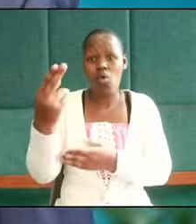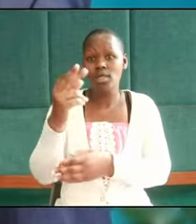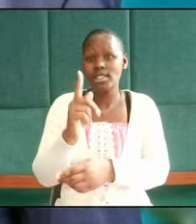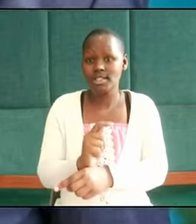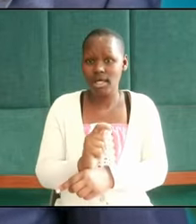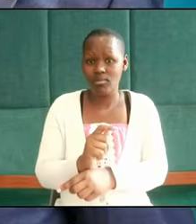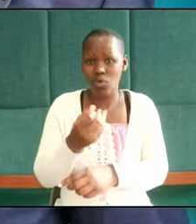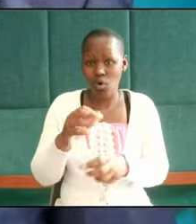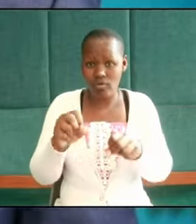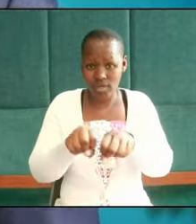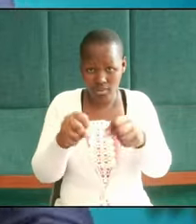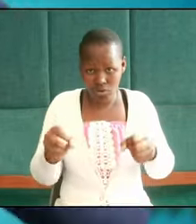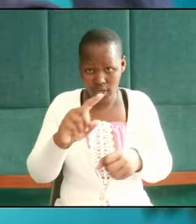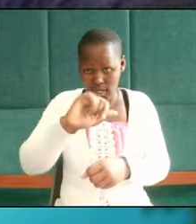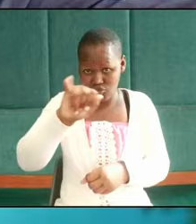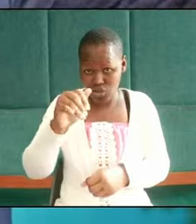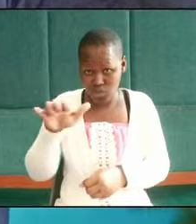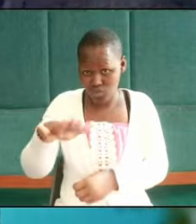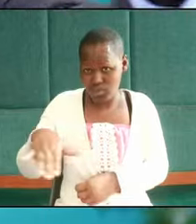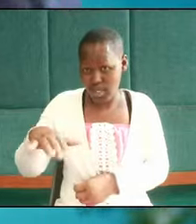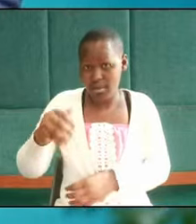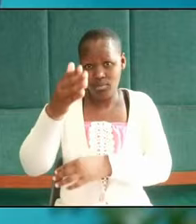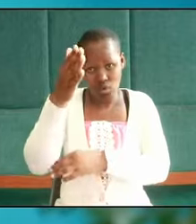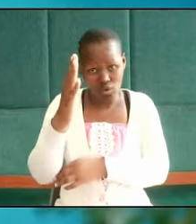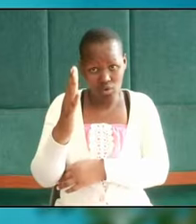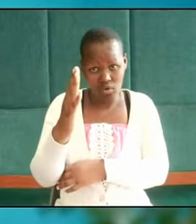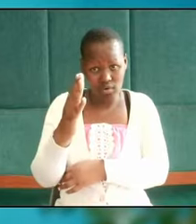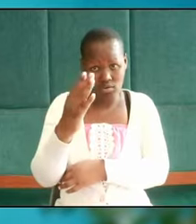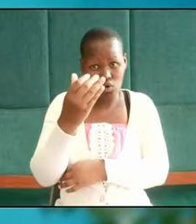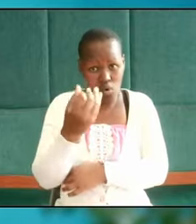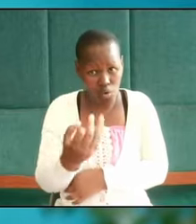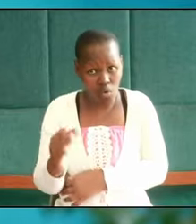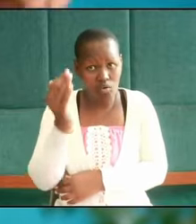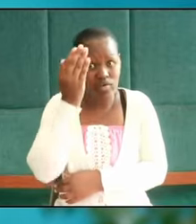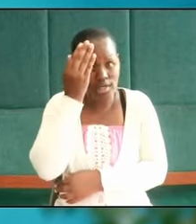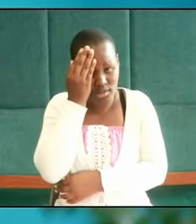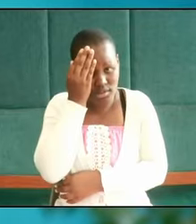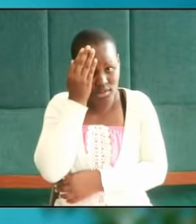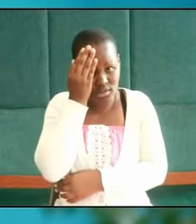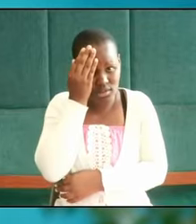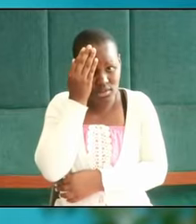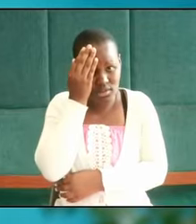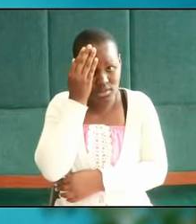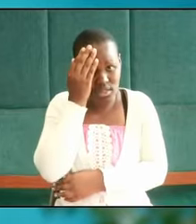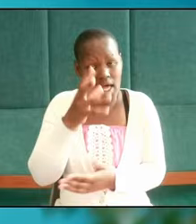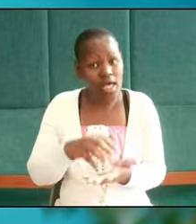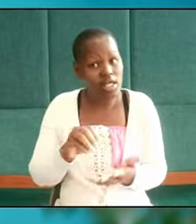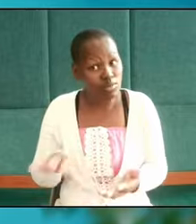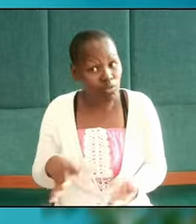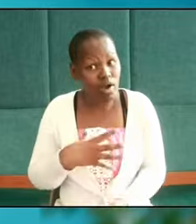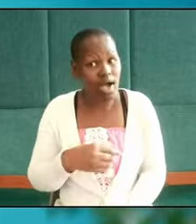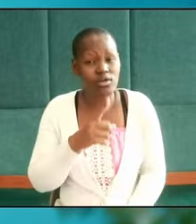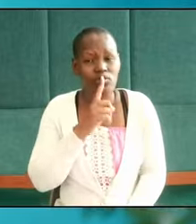broken in Jerusalem the God of Israel was still alive and his commandments